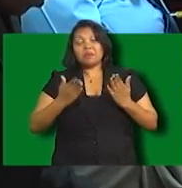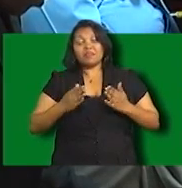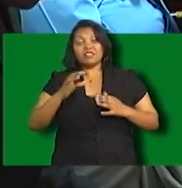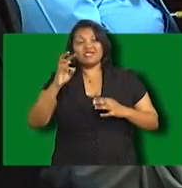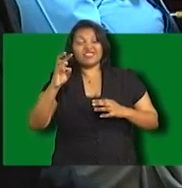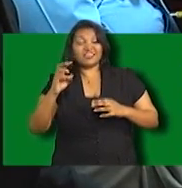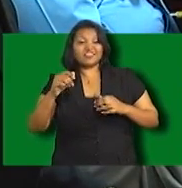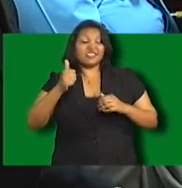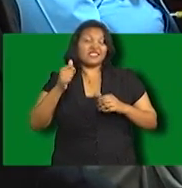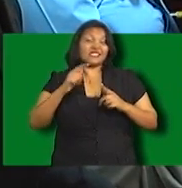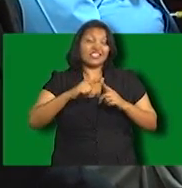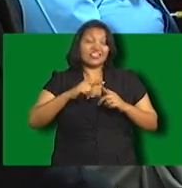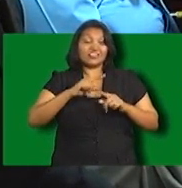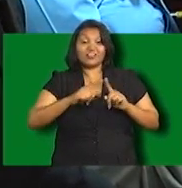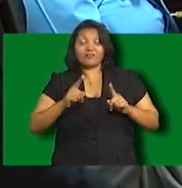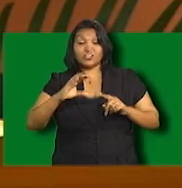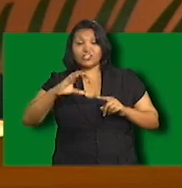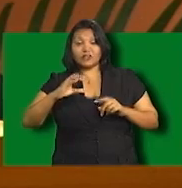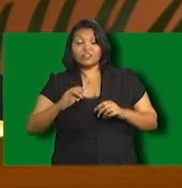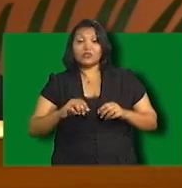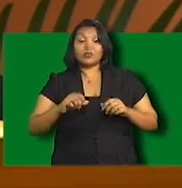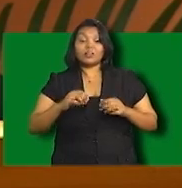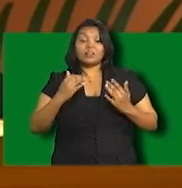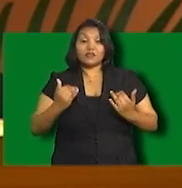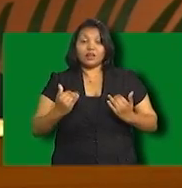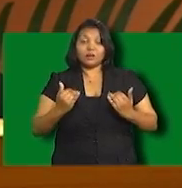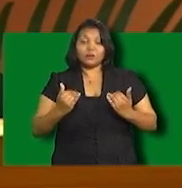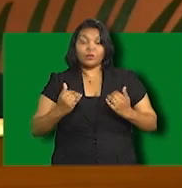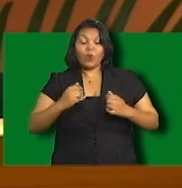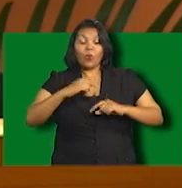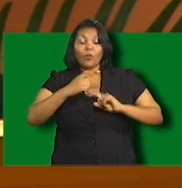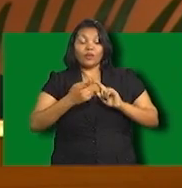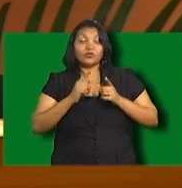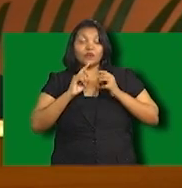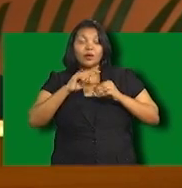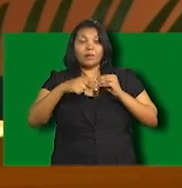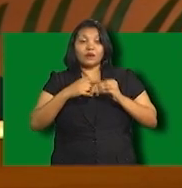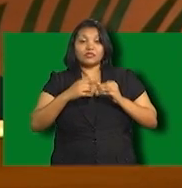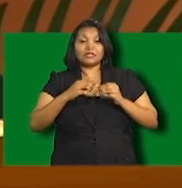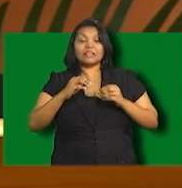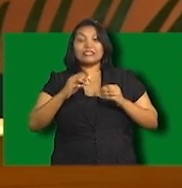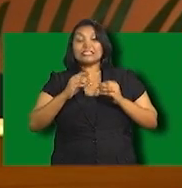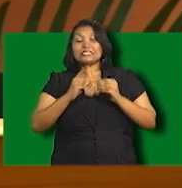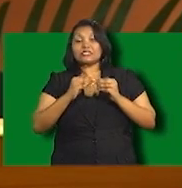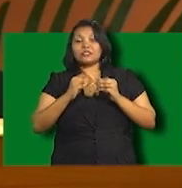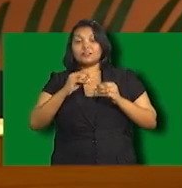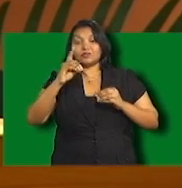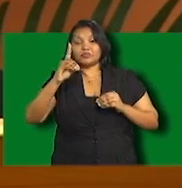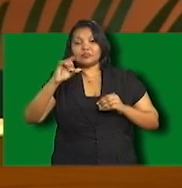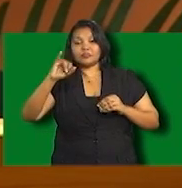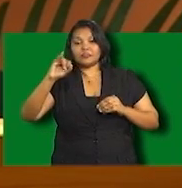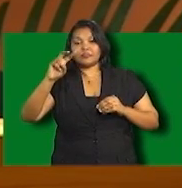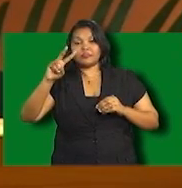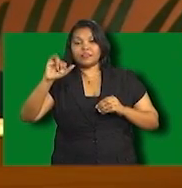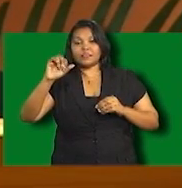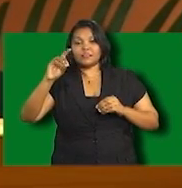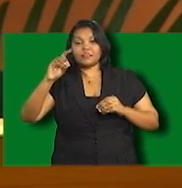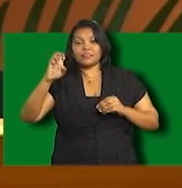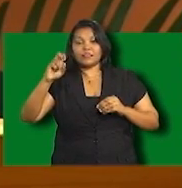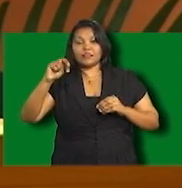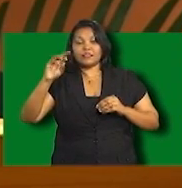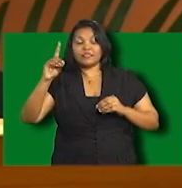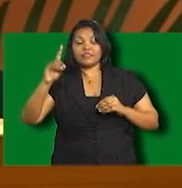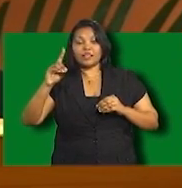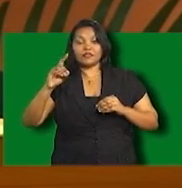There's a term digital dividend. Now, as touched with by the chairman's speech, there's a benefit